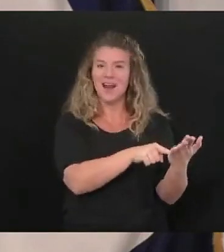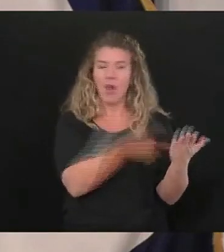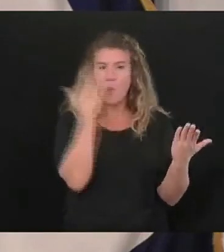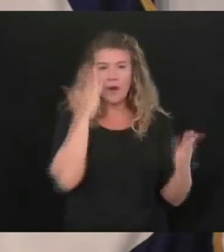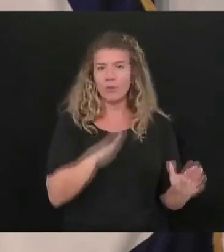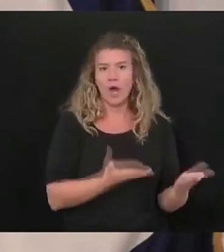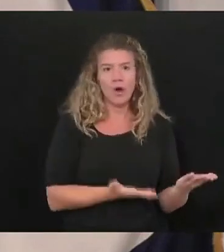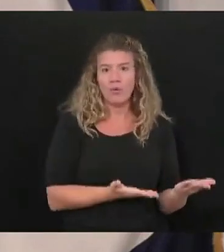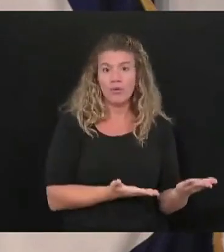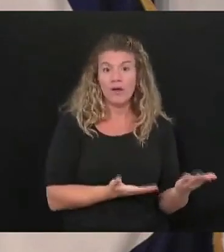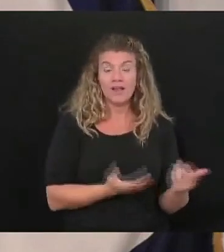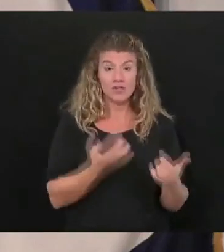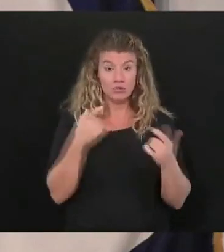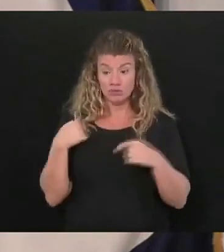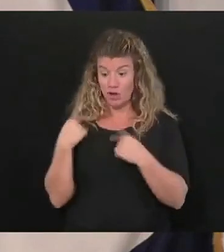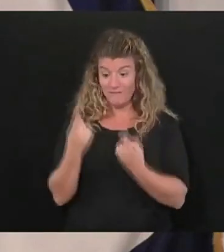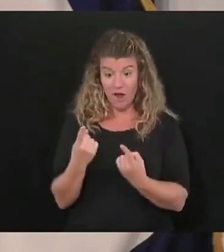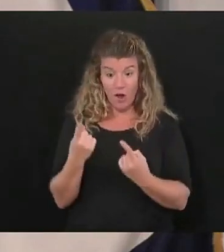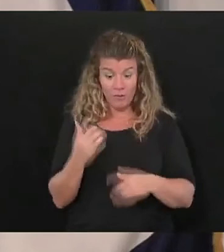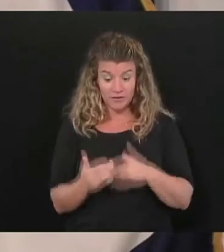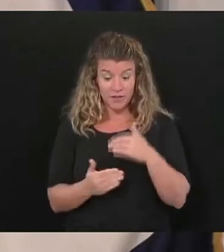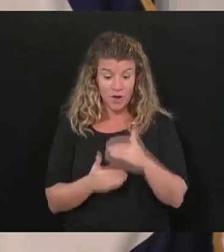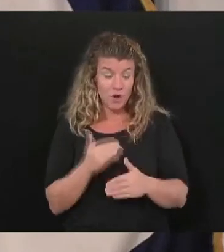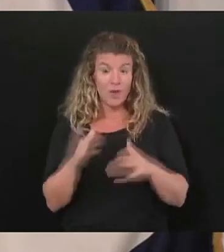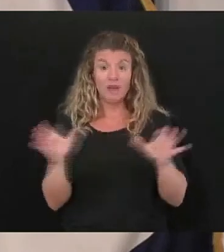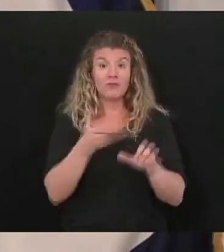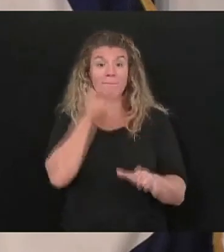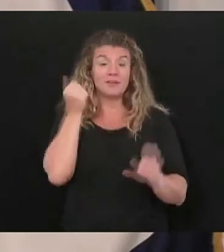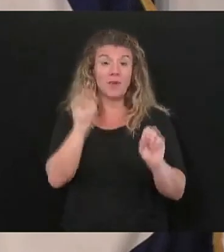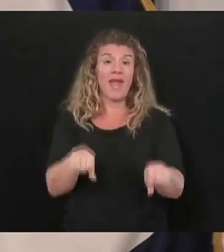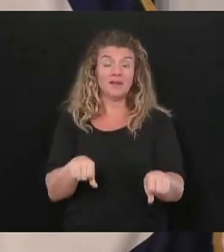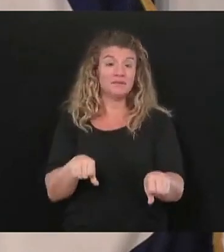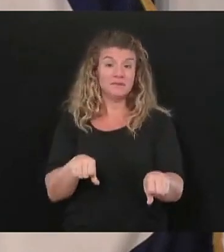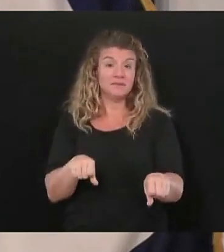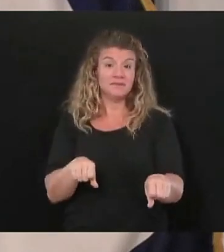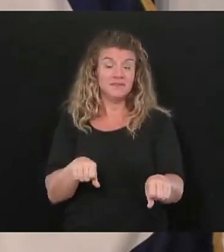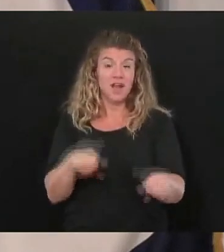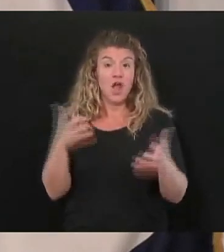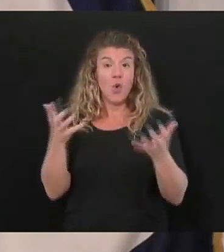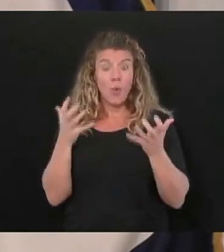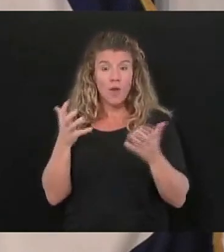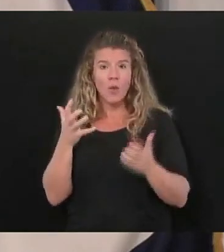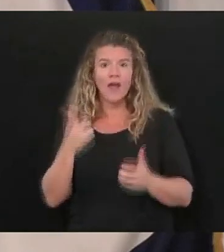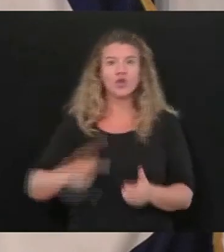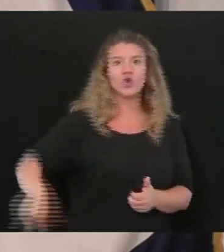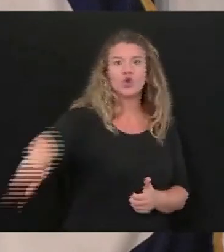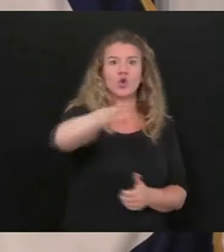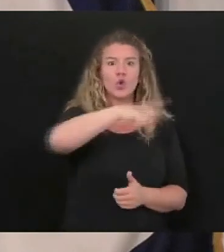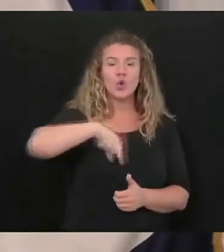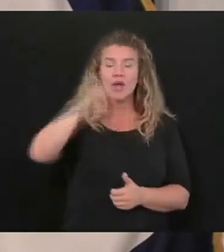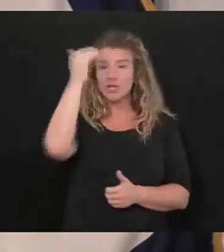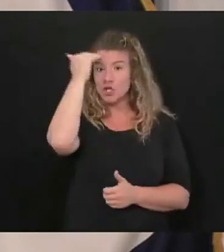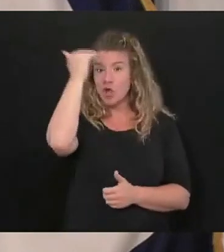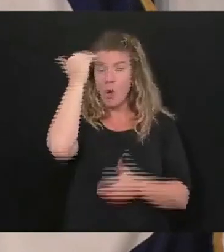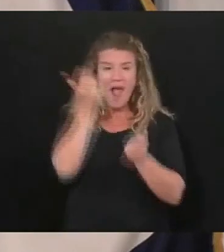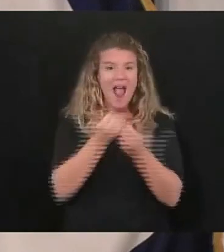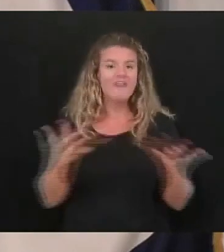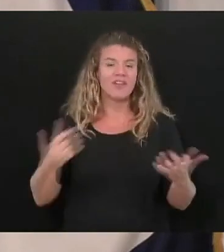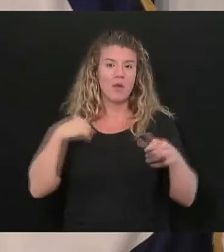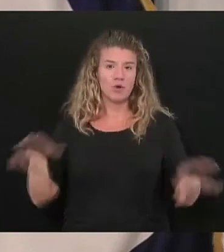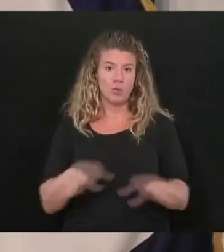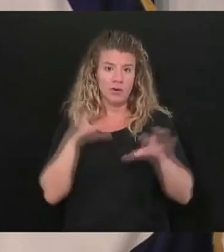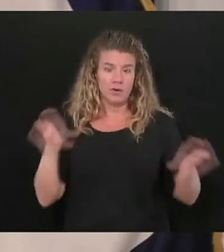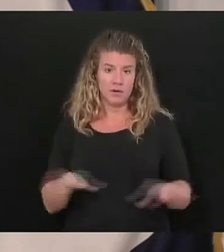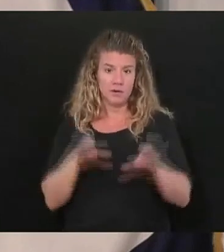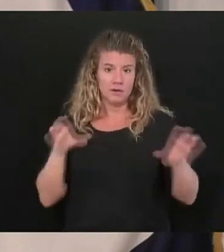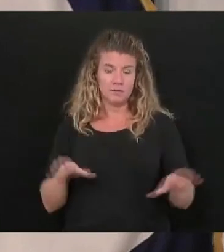just doing the very best that we possibly can and keeping you completely aware of every move on the chessboard we make